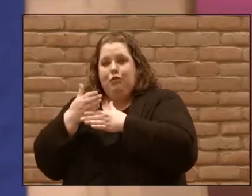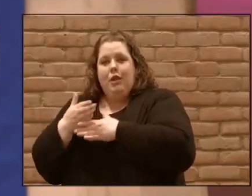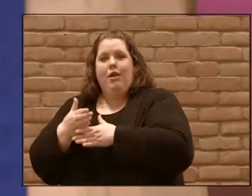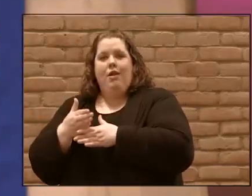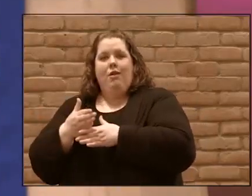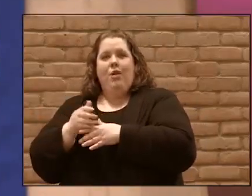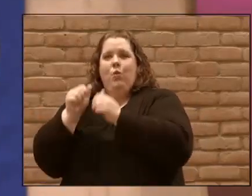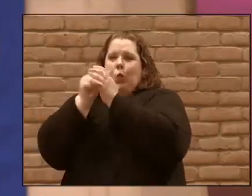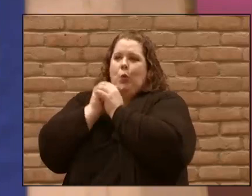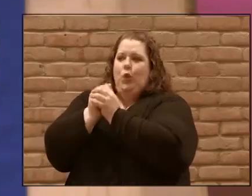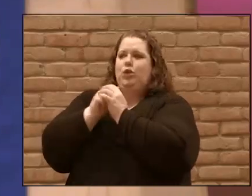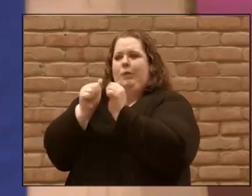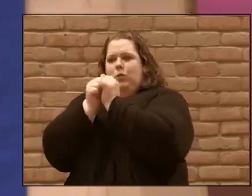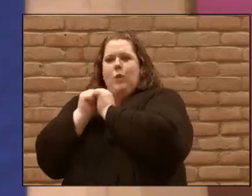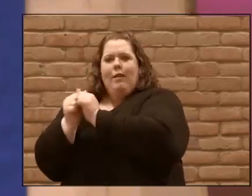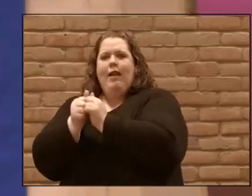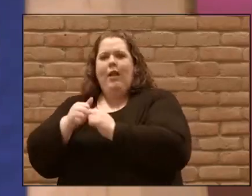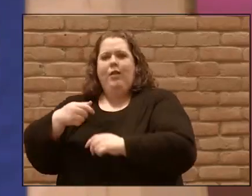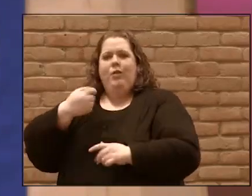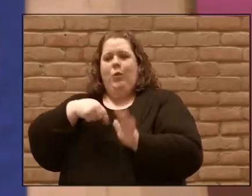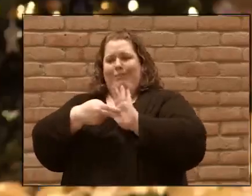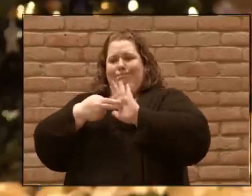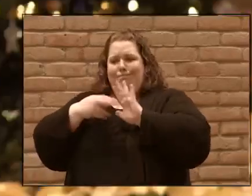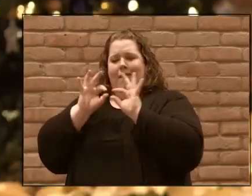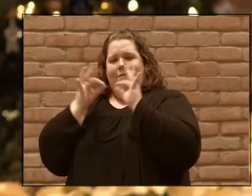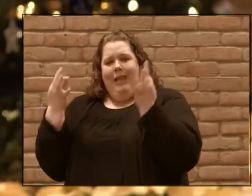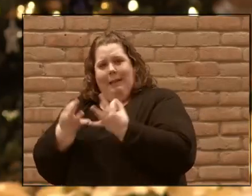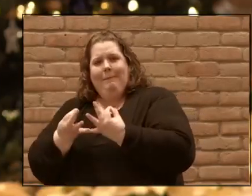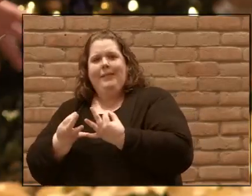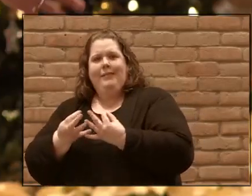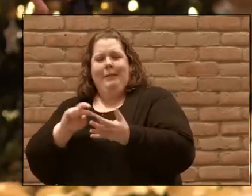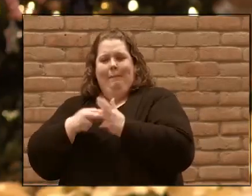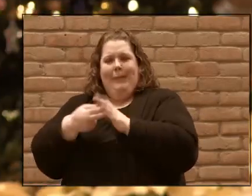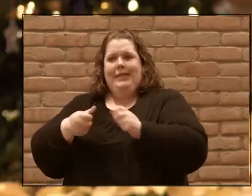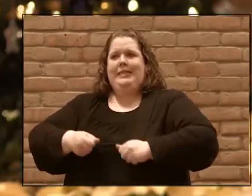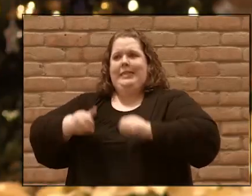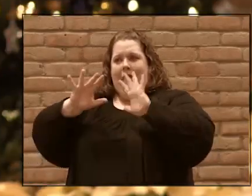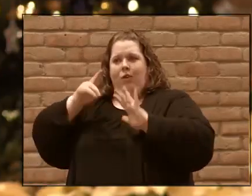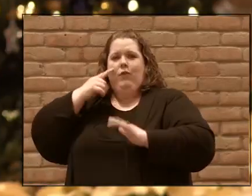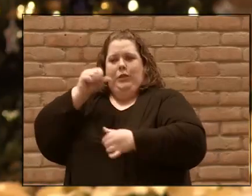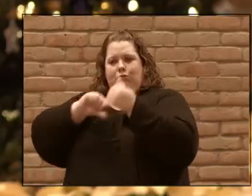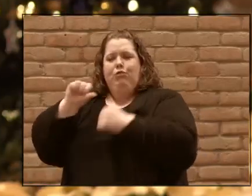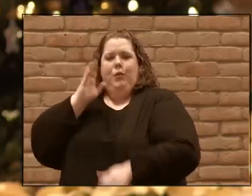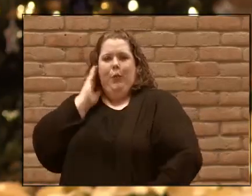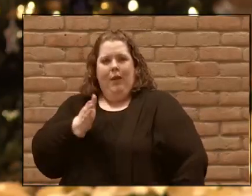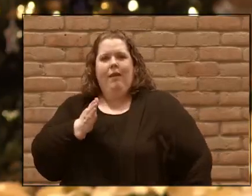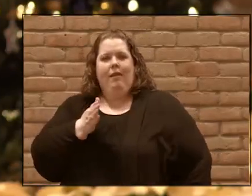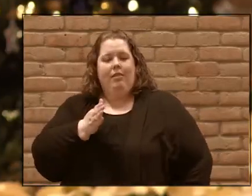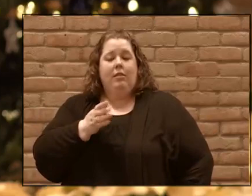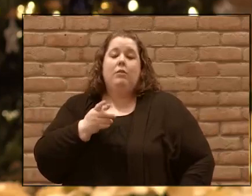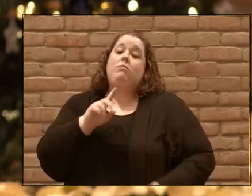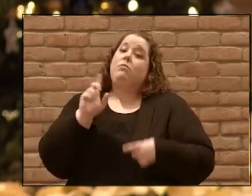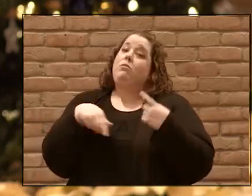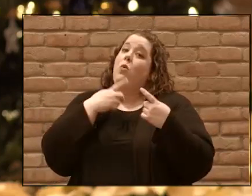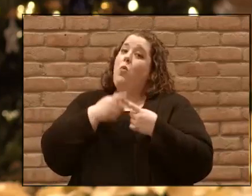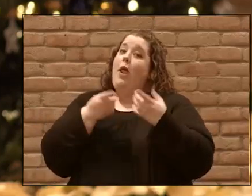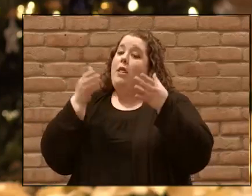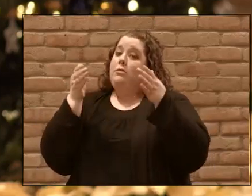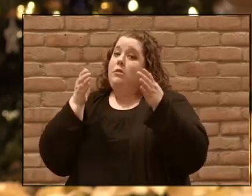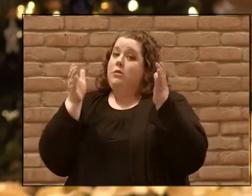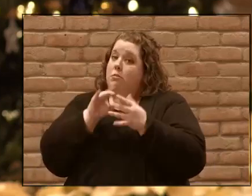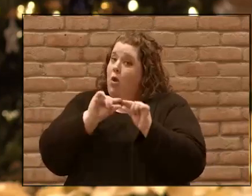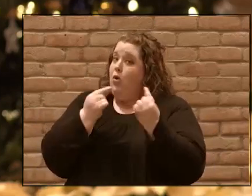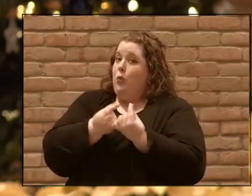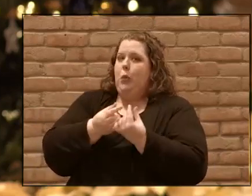And so we're going to sacrifice for each other. And when it's just a small group of people, it's kind of easy to figure that out. But it gets